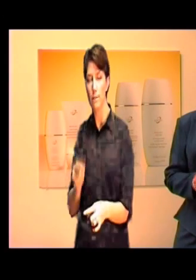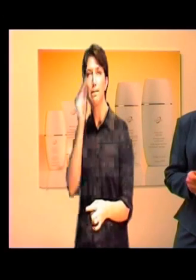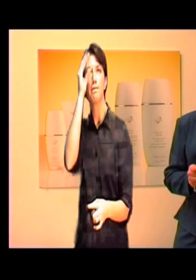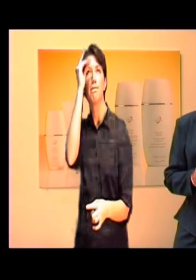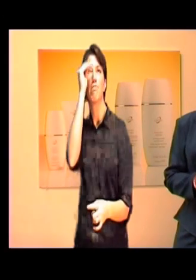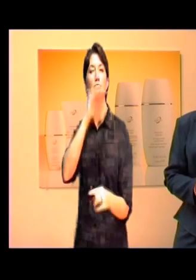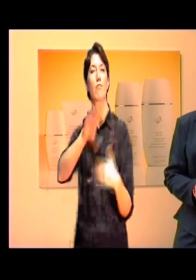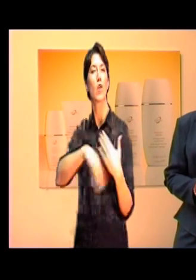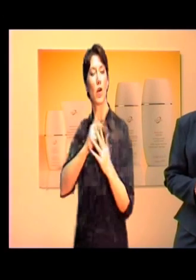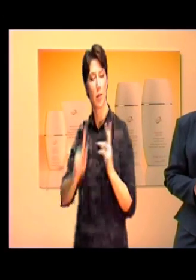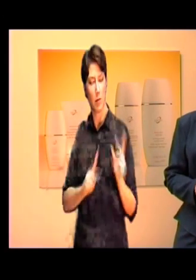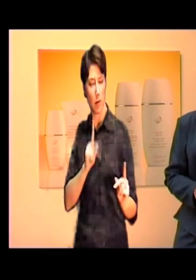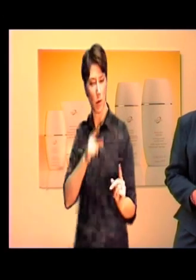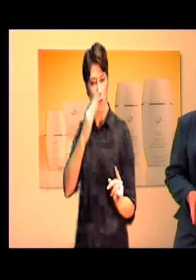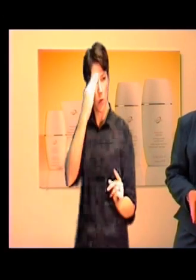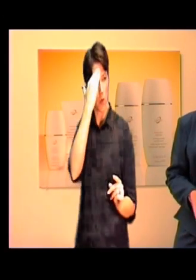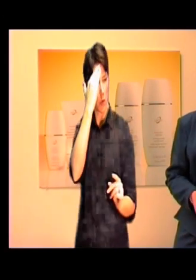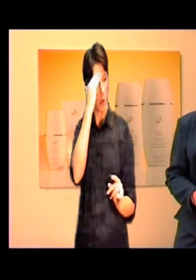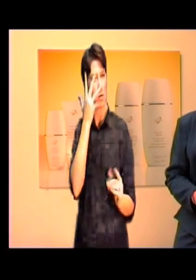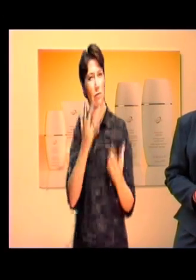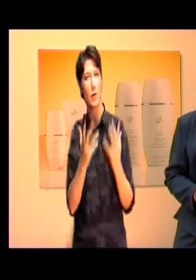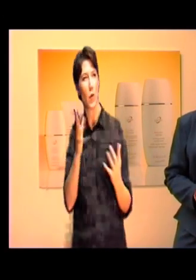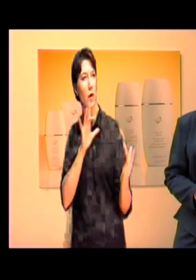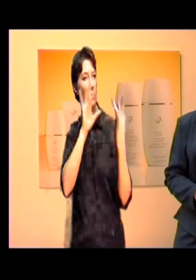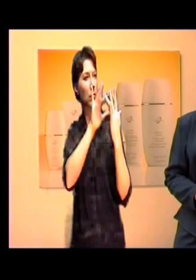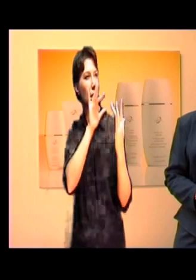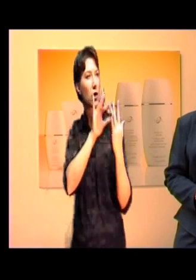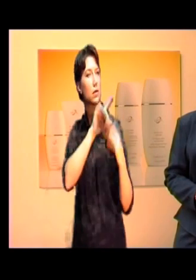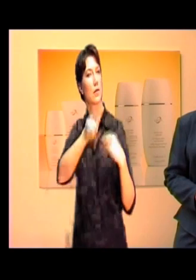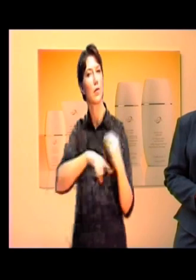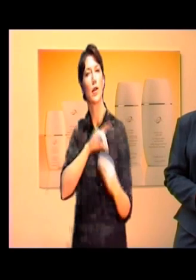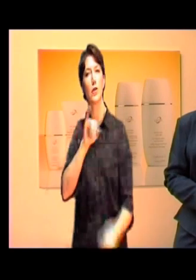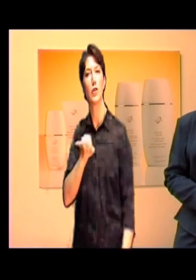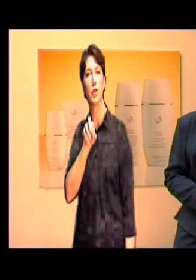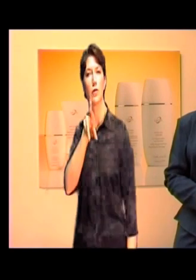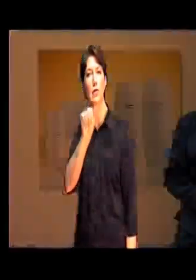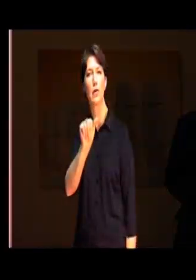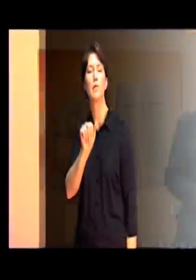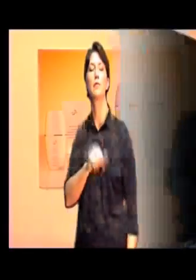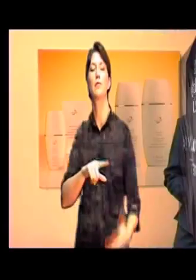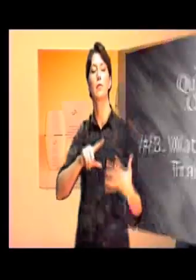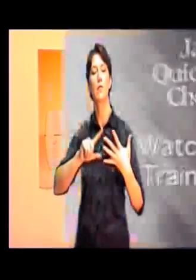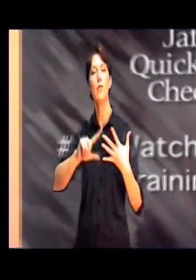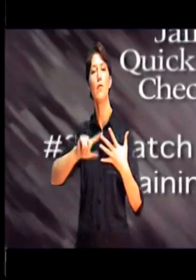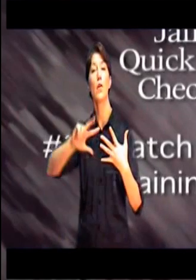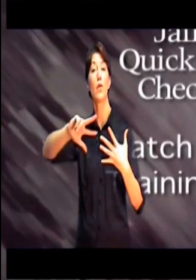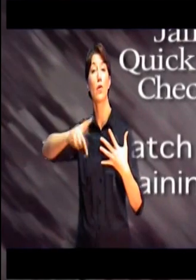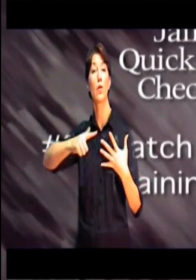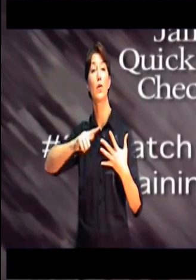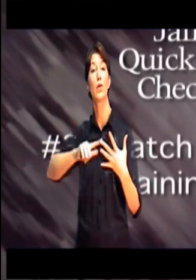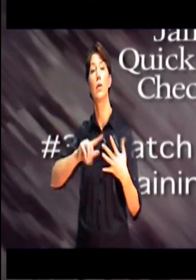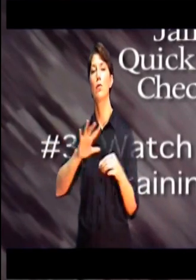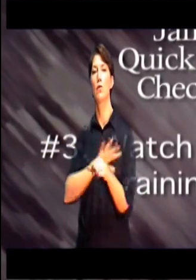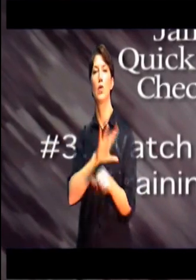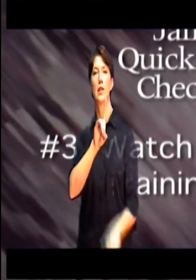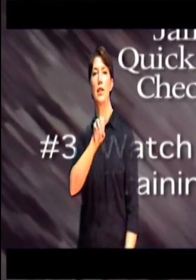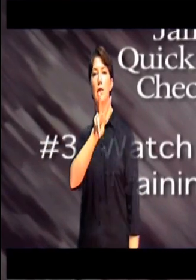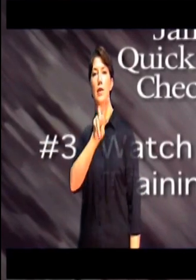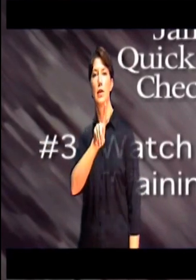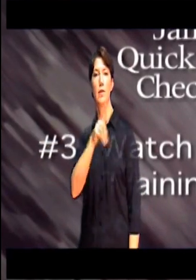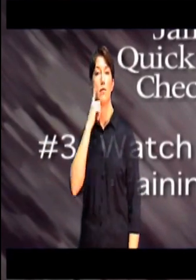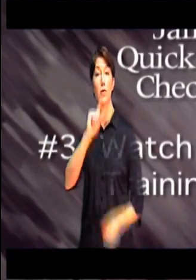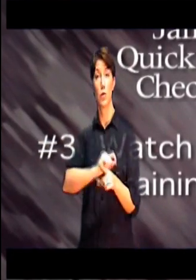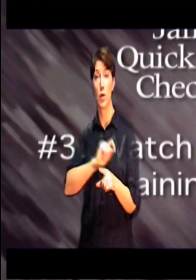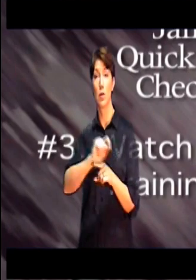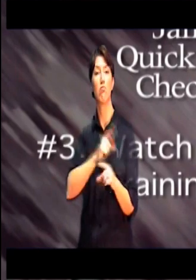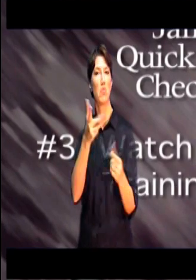start thinking of all the people as you go through your training. It's going to spark in your mind people that you'll want to contact. Third, watch the entire